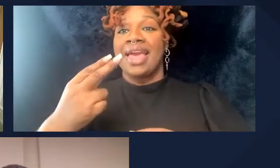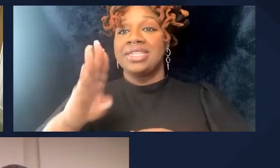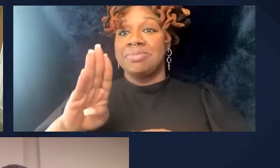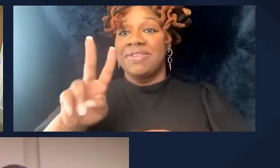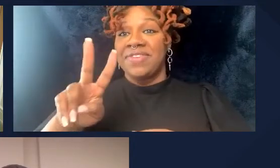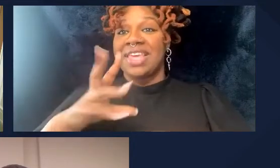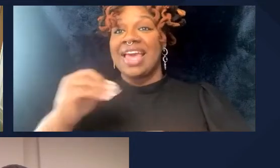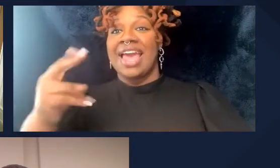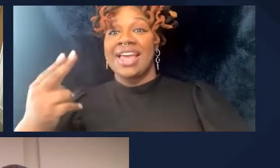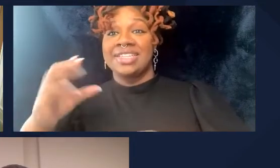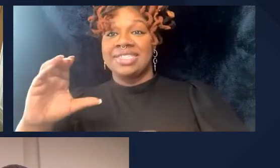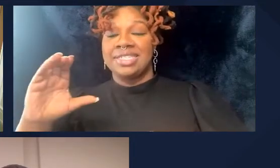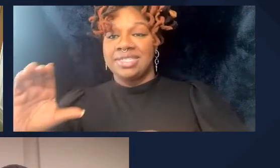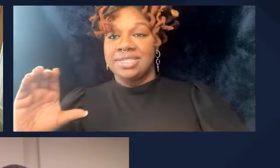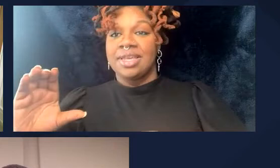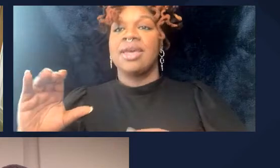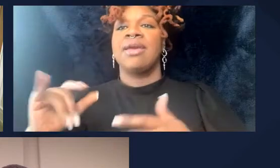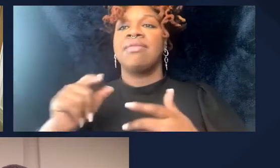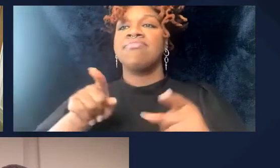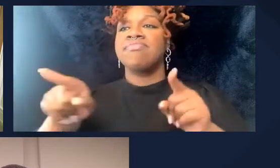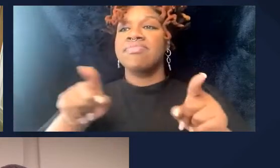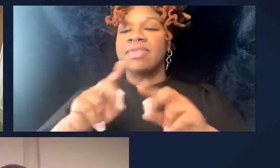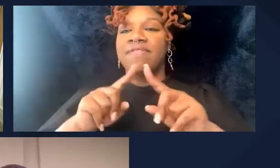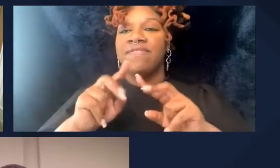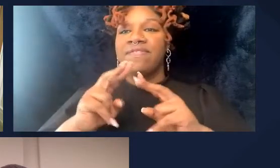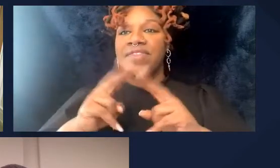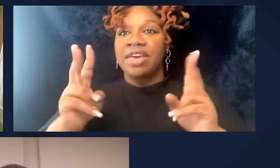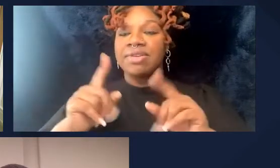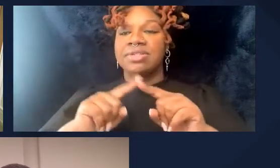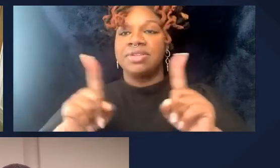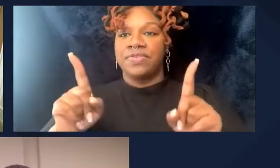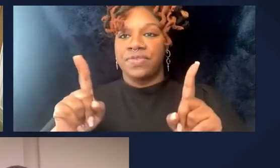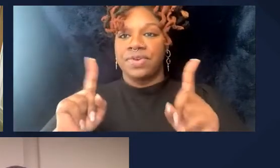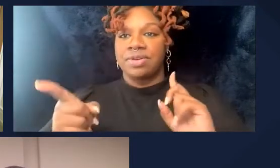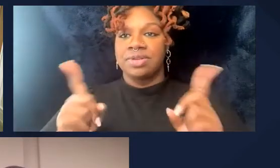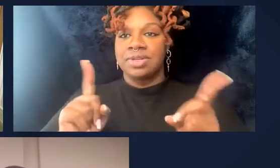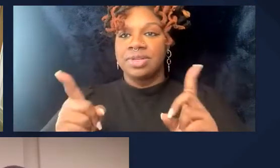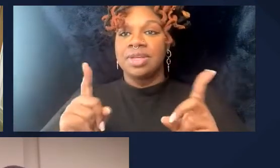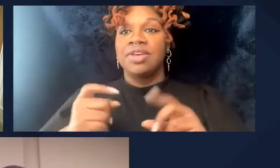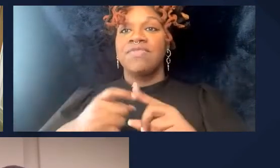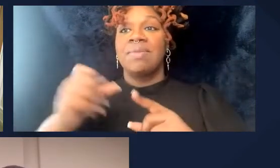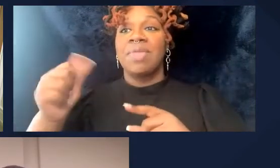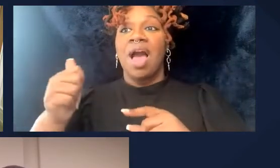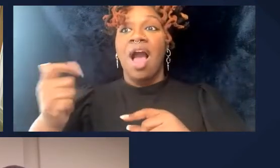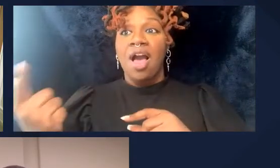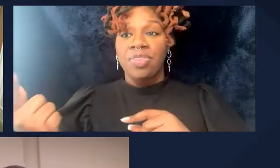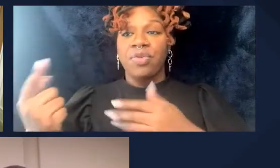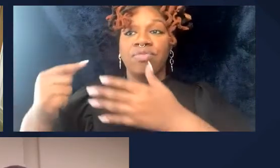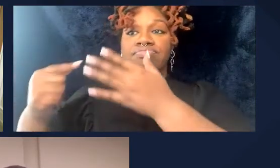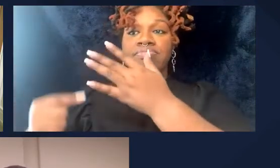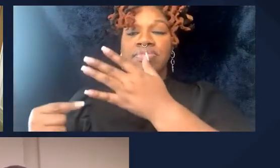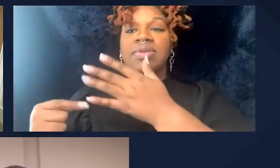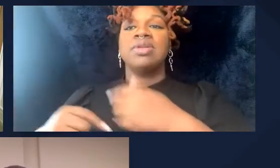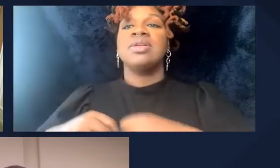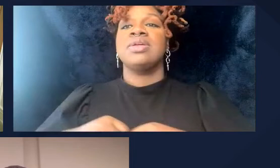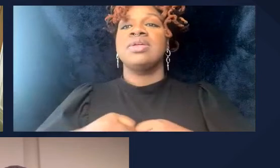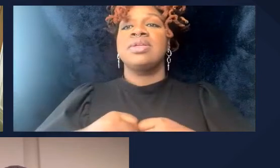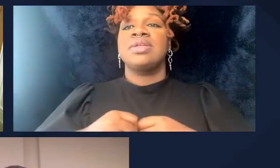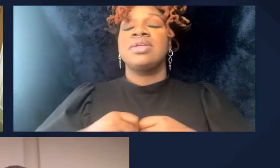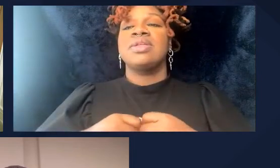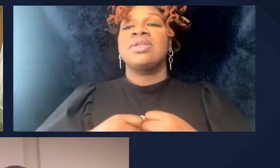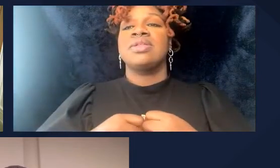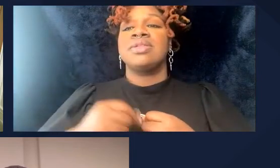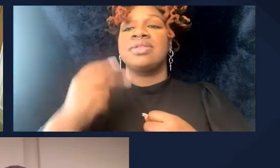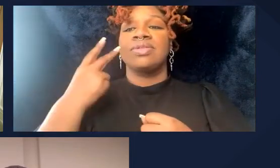are the ones that behave very differently from the other etiologies. And that's even include hepatitis C driven